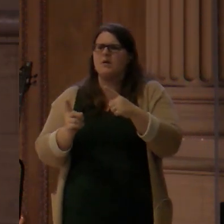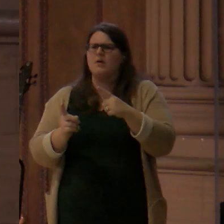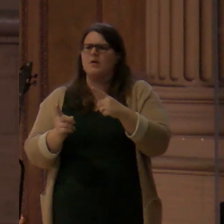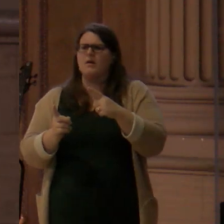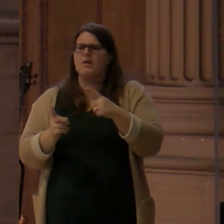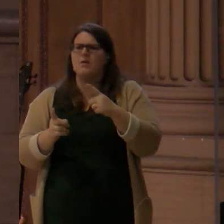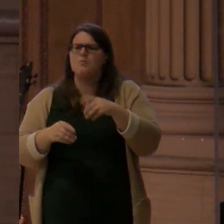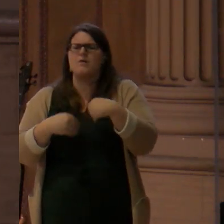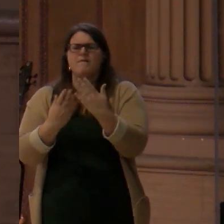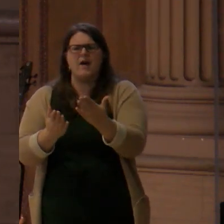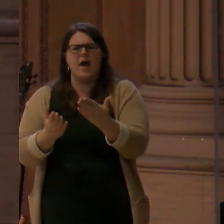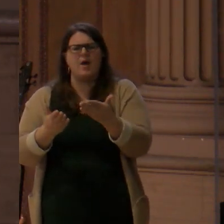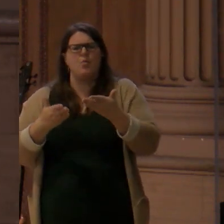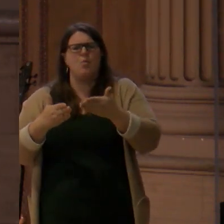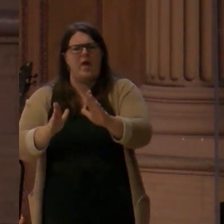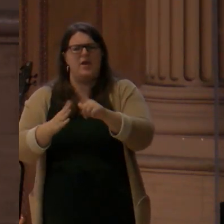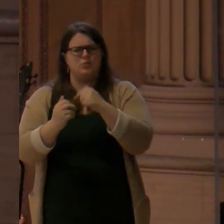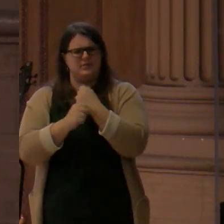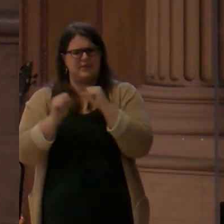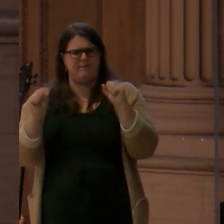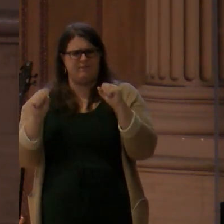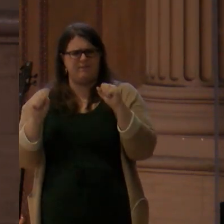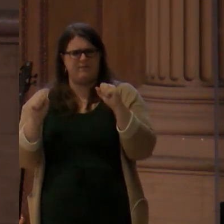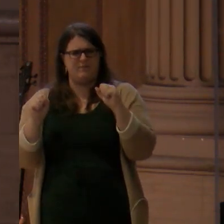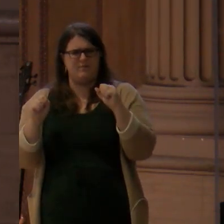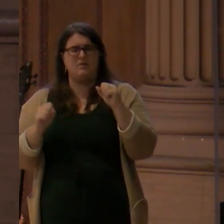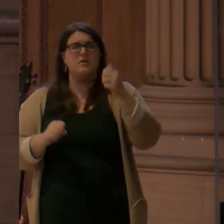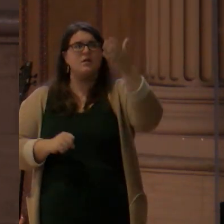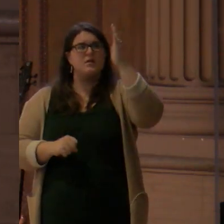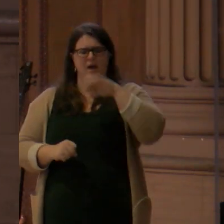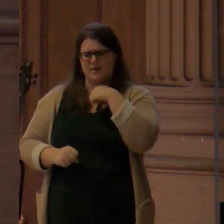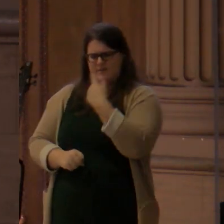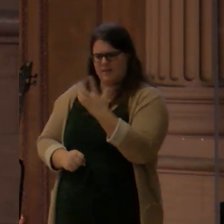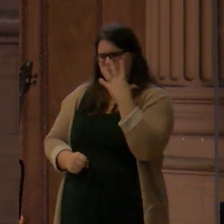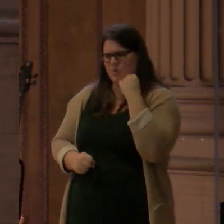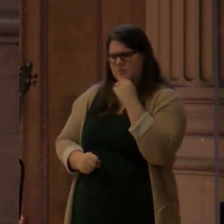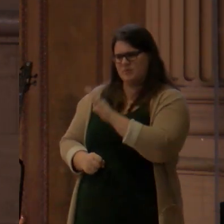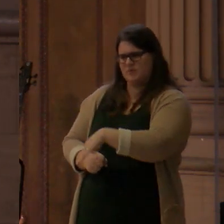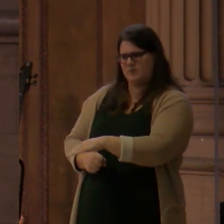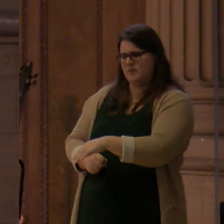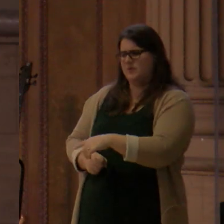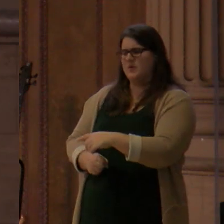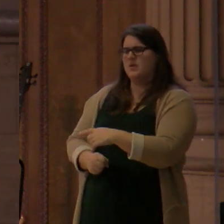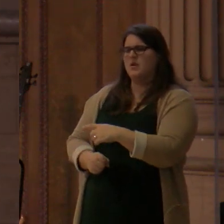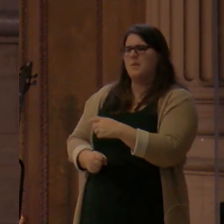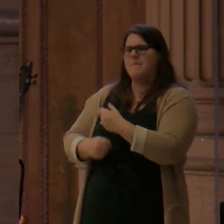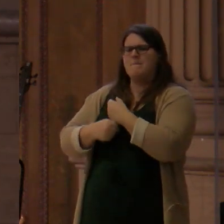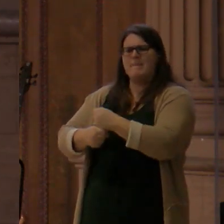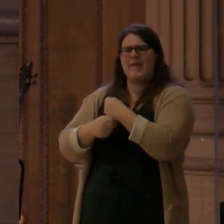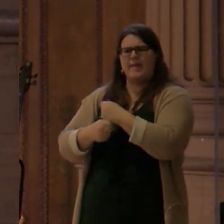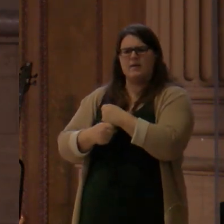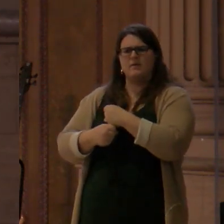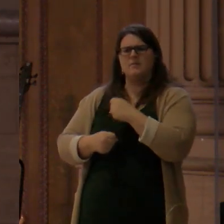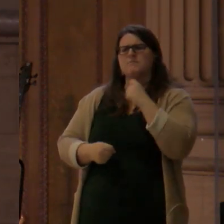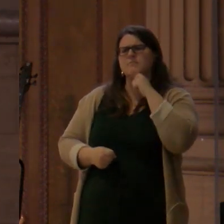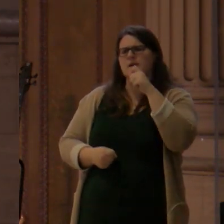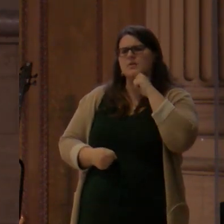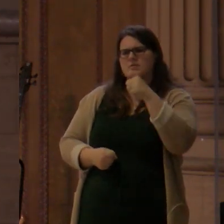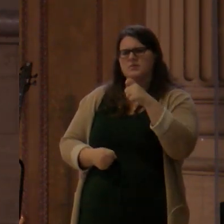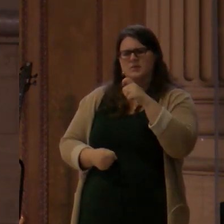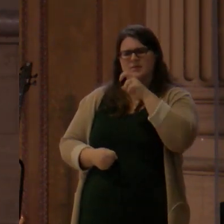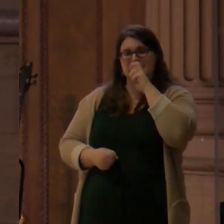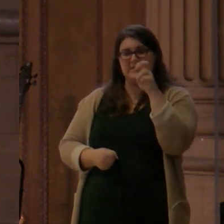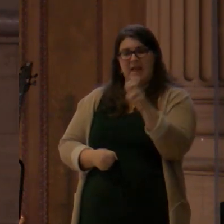pole and I want you to lift it up and tell the people, if you're bitten by a snake, just look to the pole and you'll be healed and